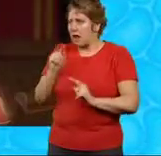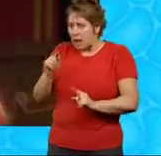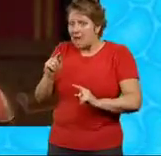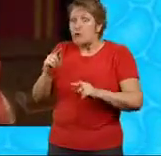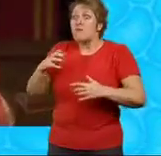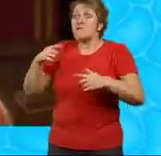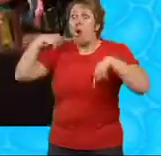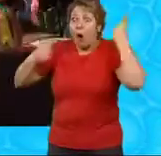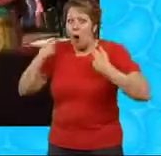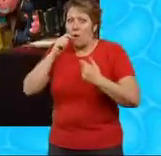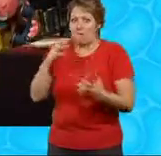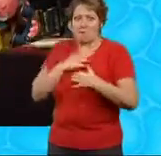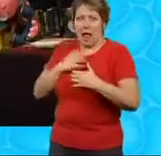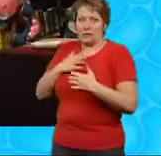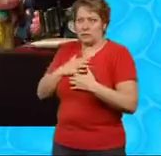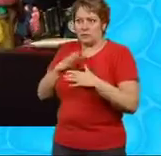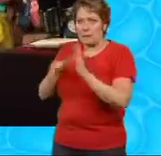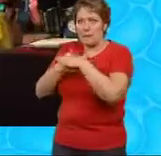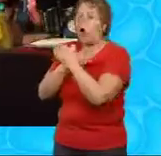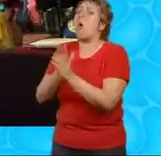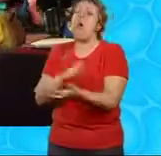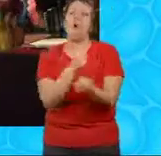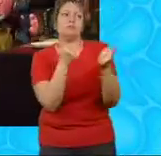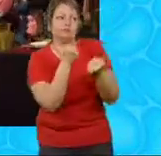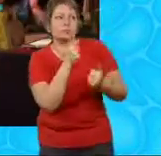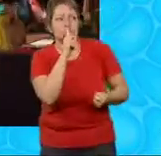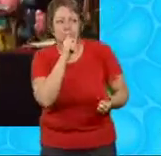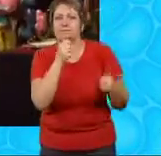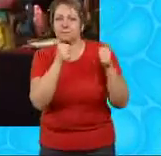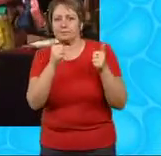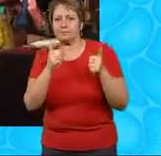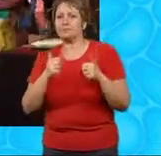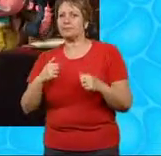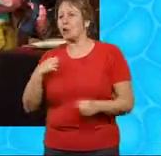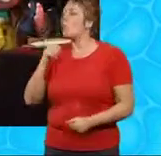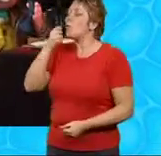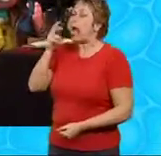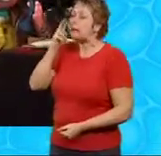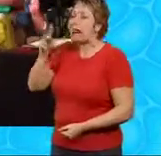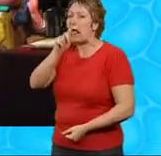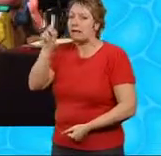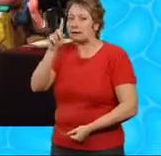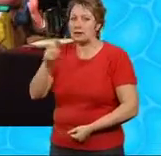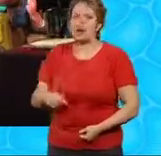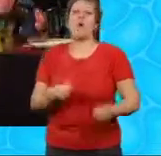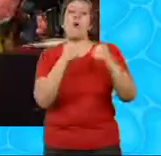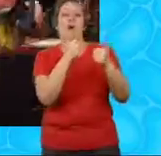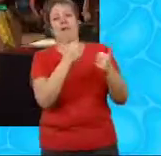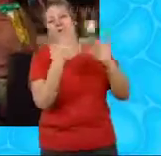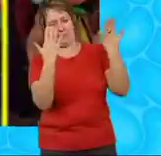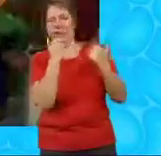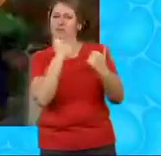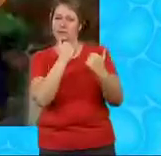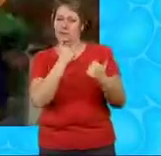to scare them away No, no, of course not Thanks I'll pop by later, Bob Anytime, Mr Battersby Bye,